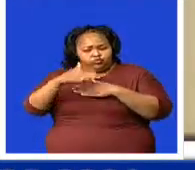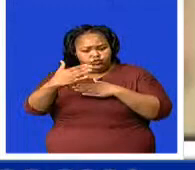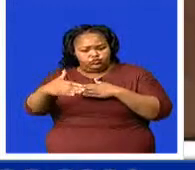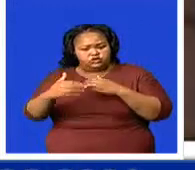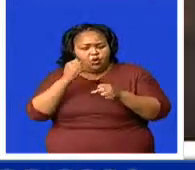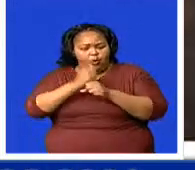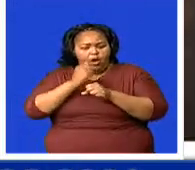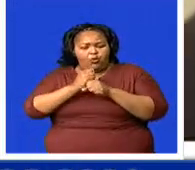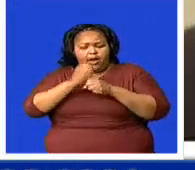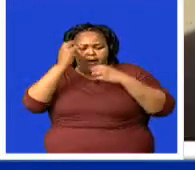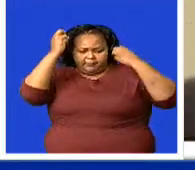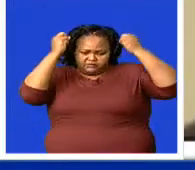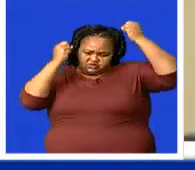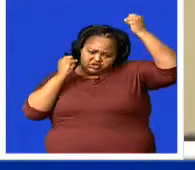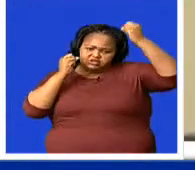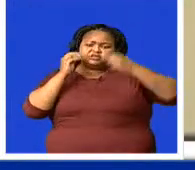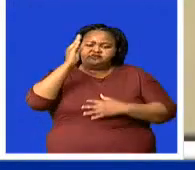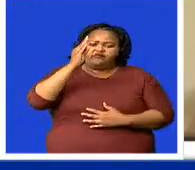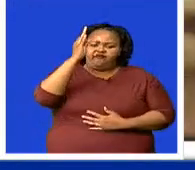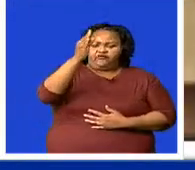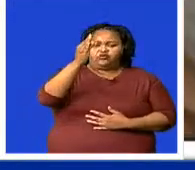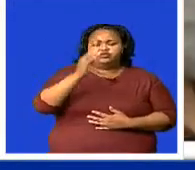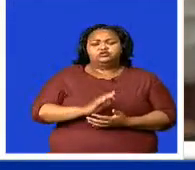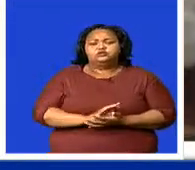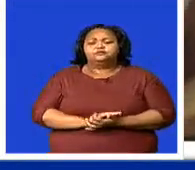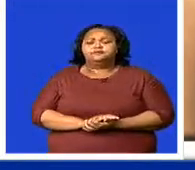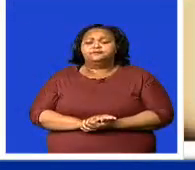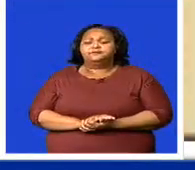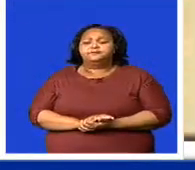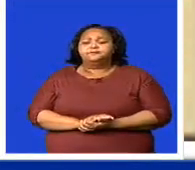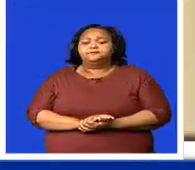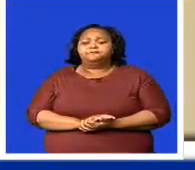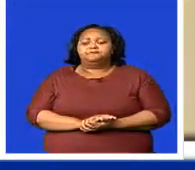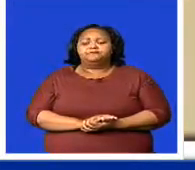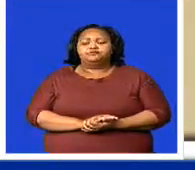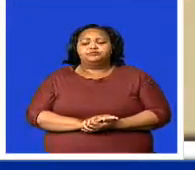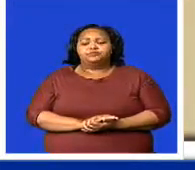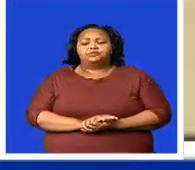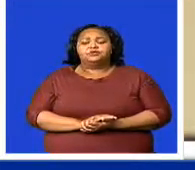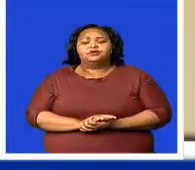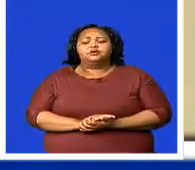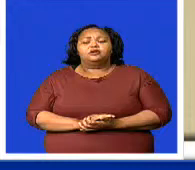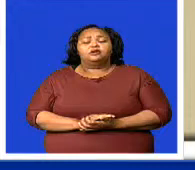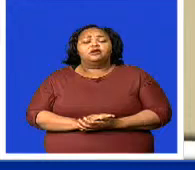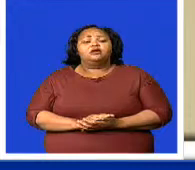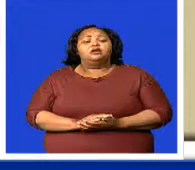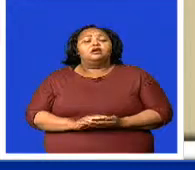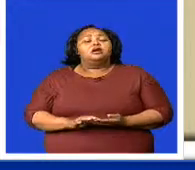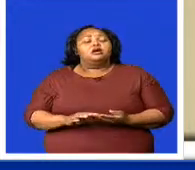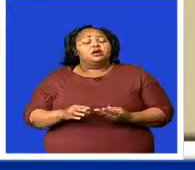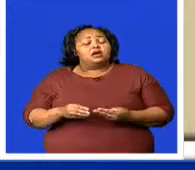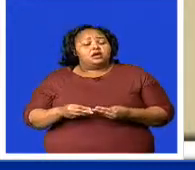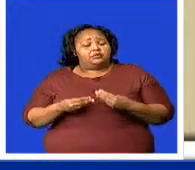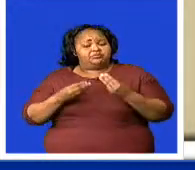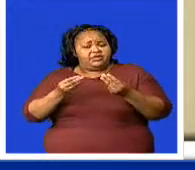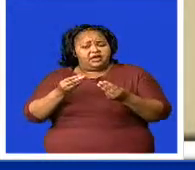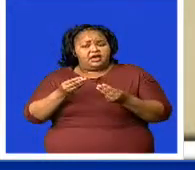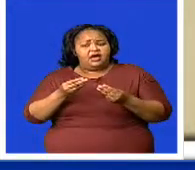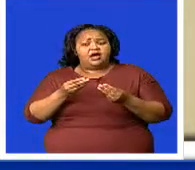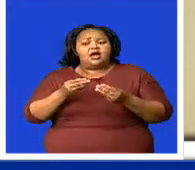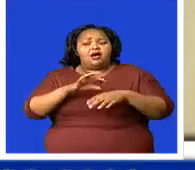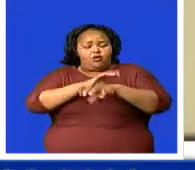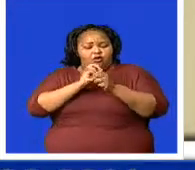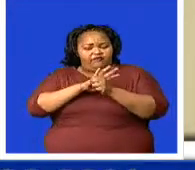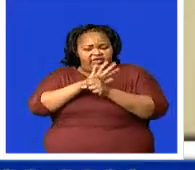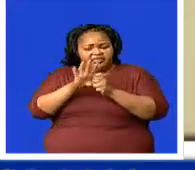You should expect some COVID materials through URC purchased directly and then these others